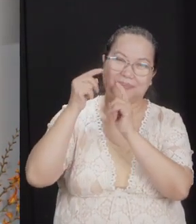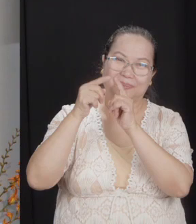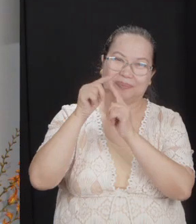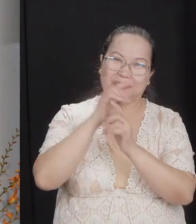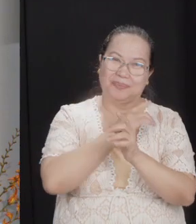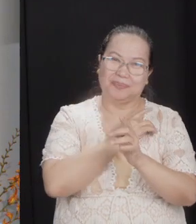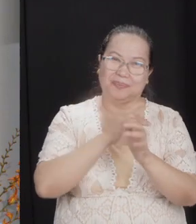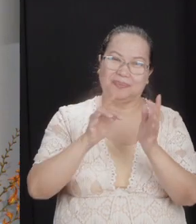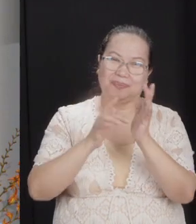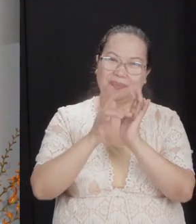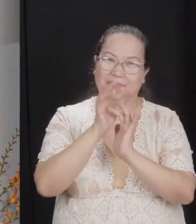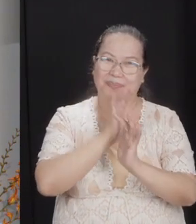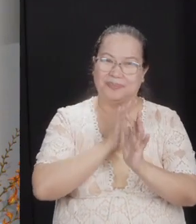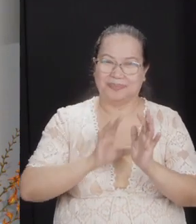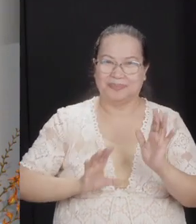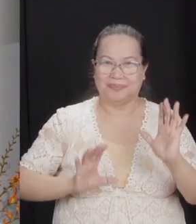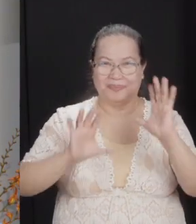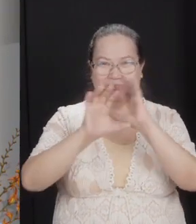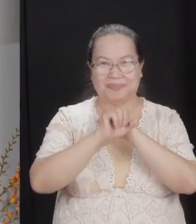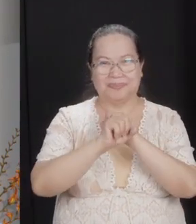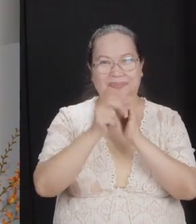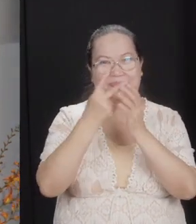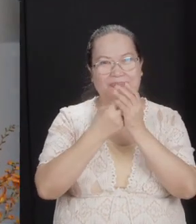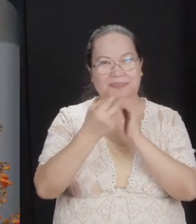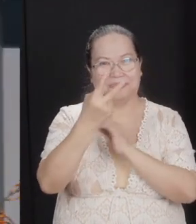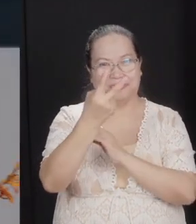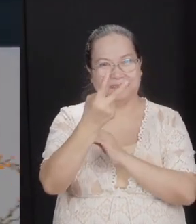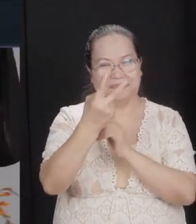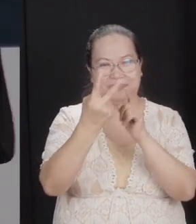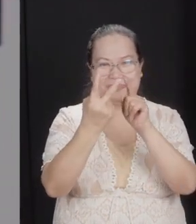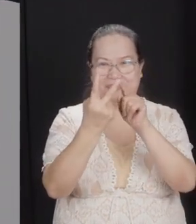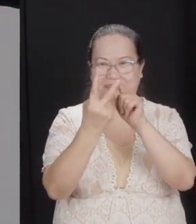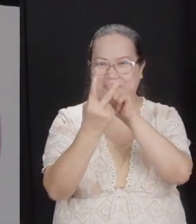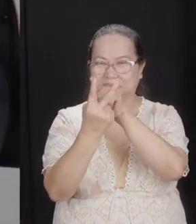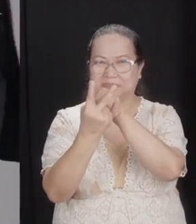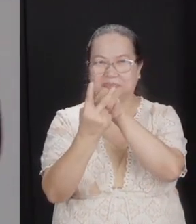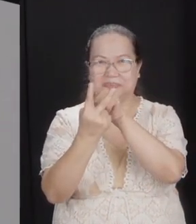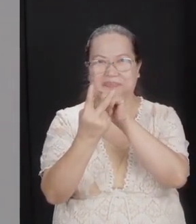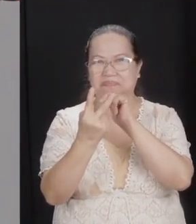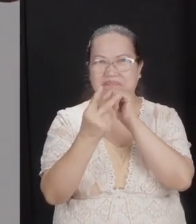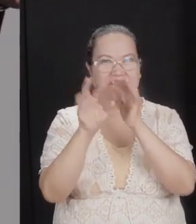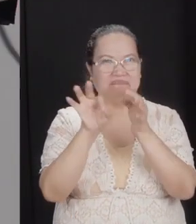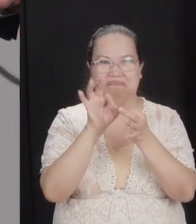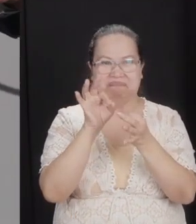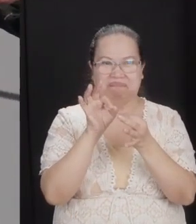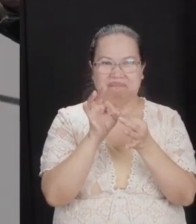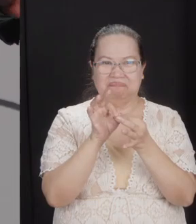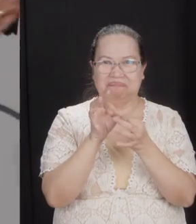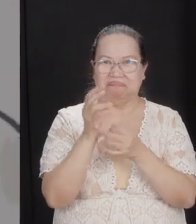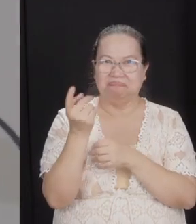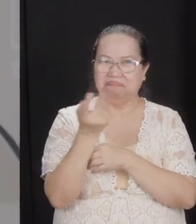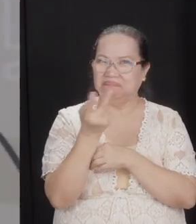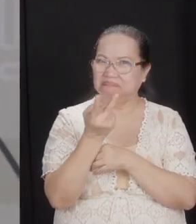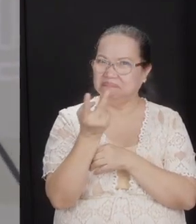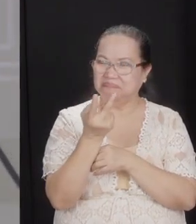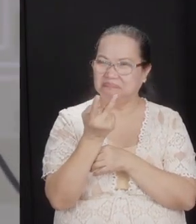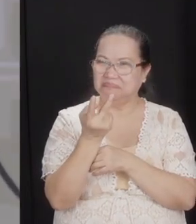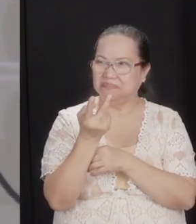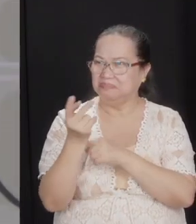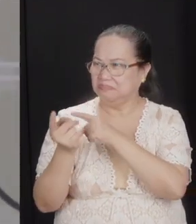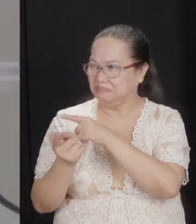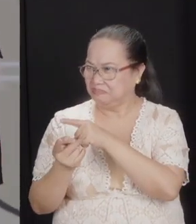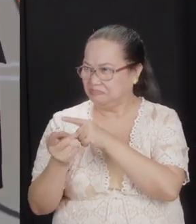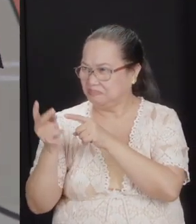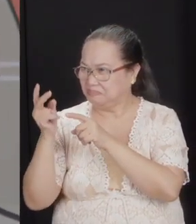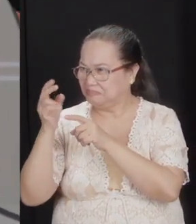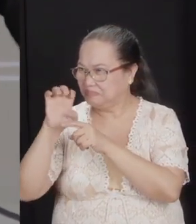So let's close. Both sides were imperfect. Remember, neither was actually pure. One side made